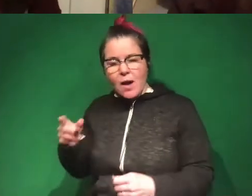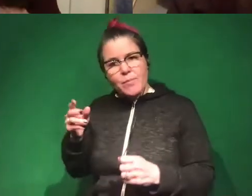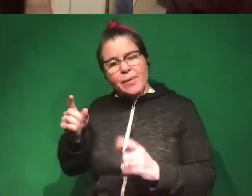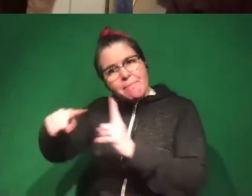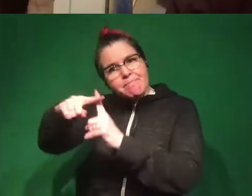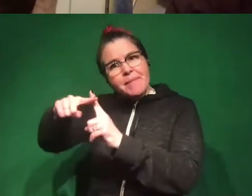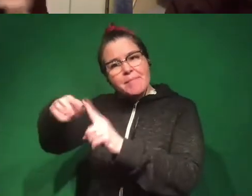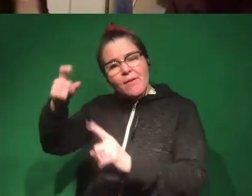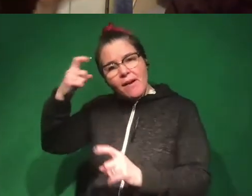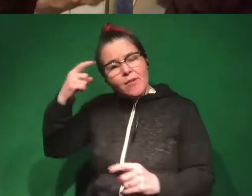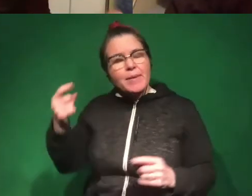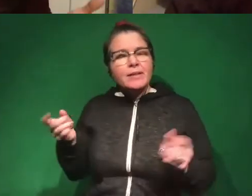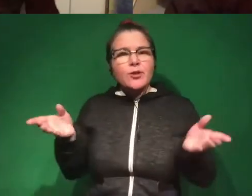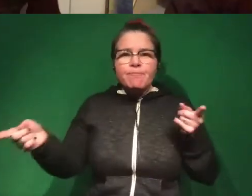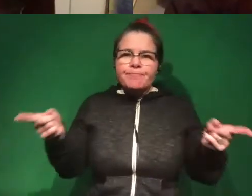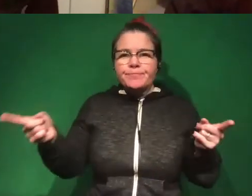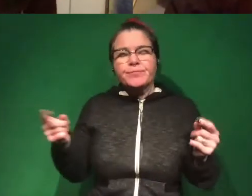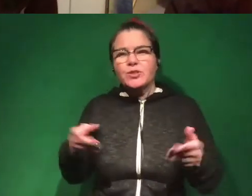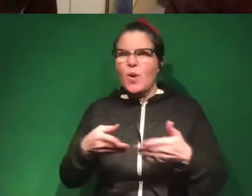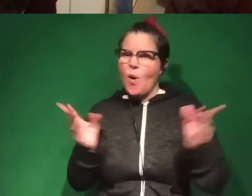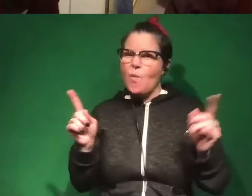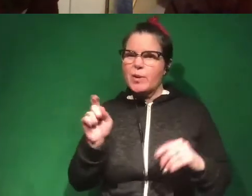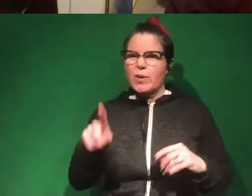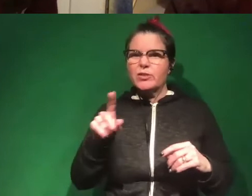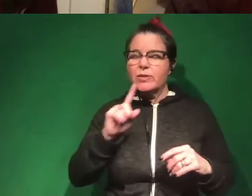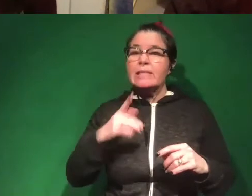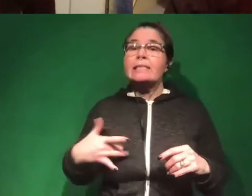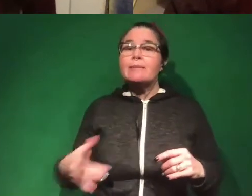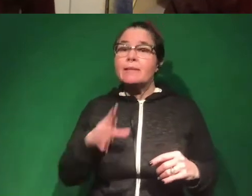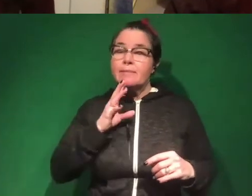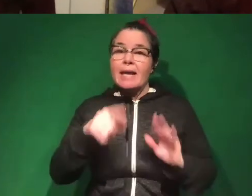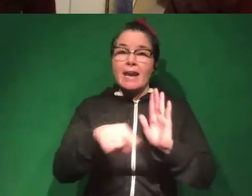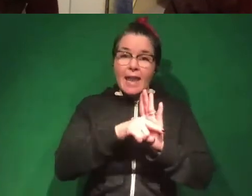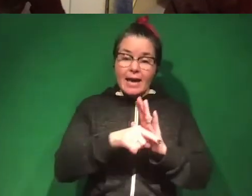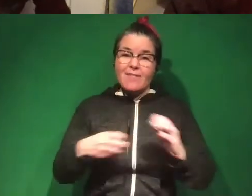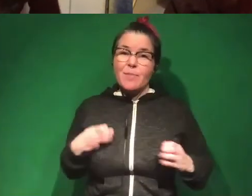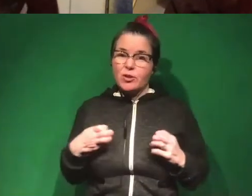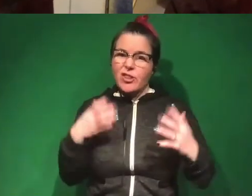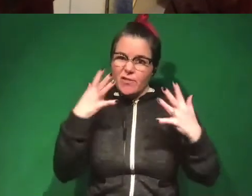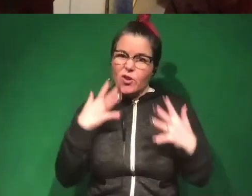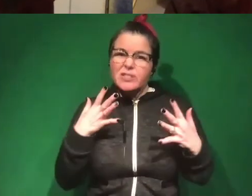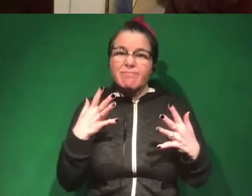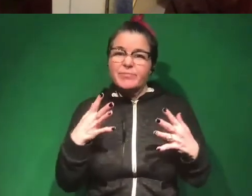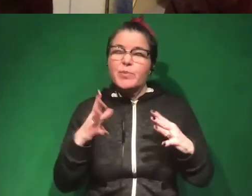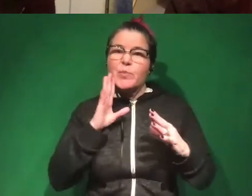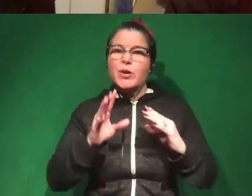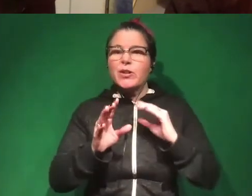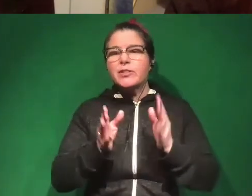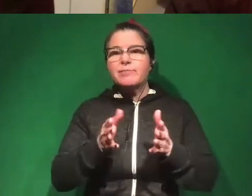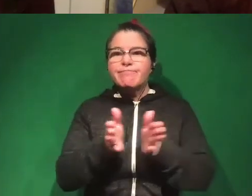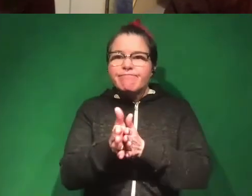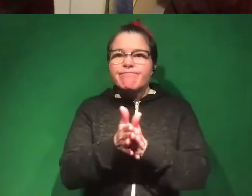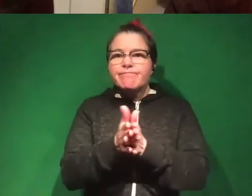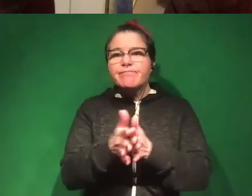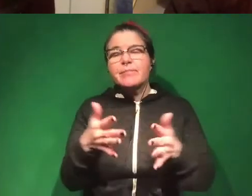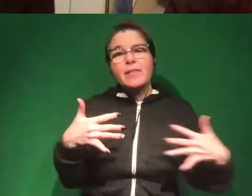to recently. So as you can see, it's very much an open question. Generally speaking, negative emotions, sadly, do tend to promote whether it's fear or anger,